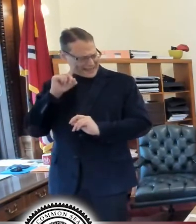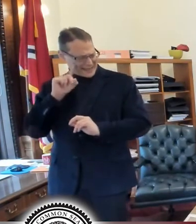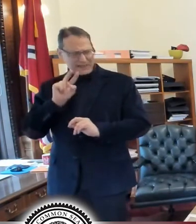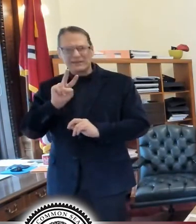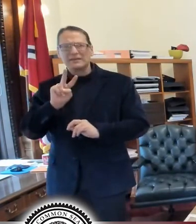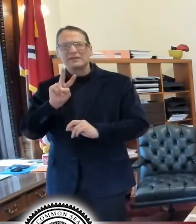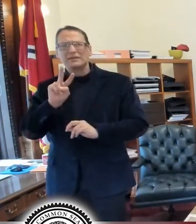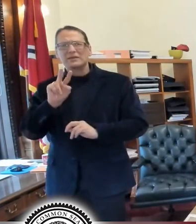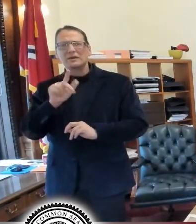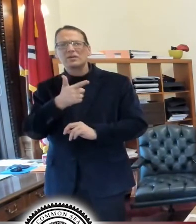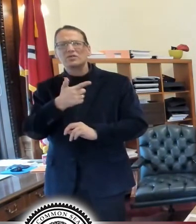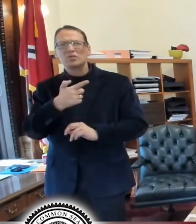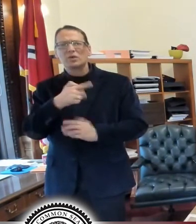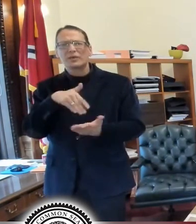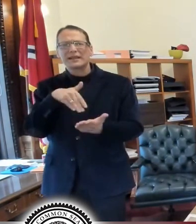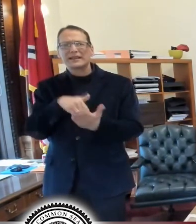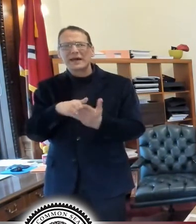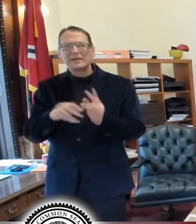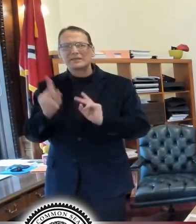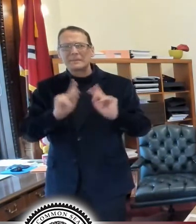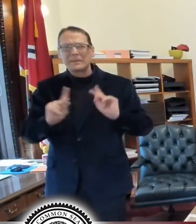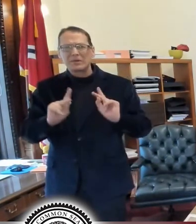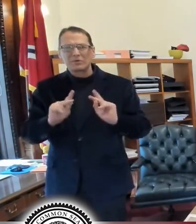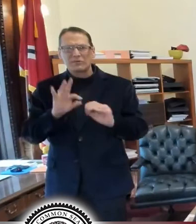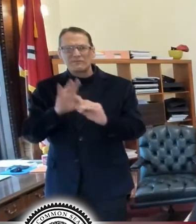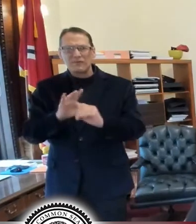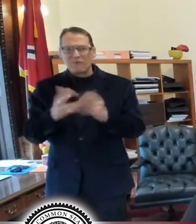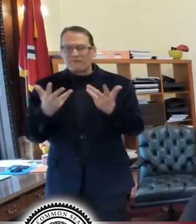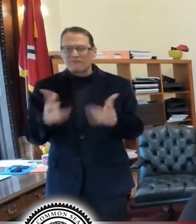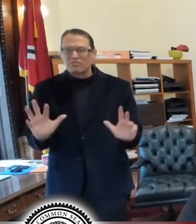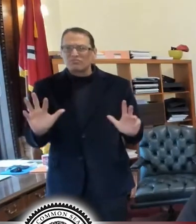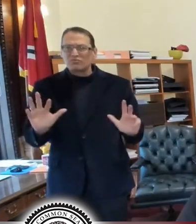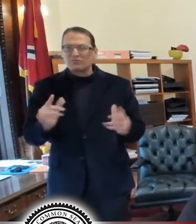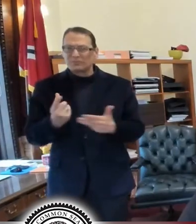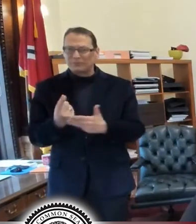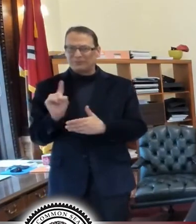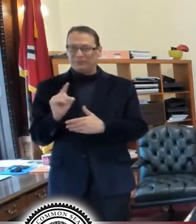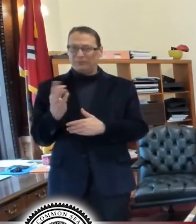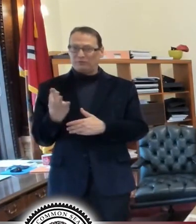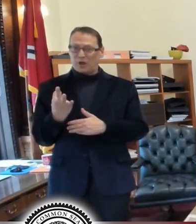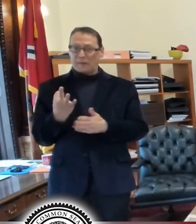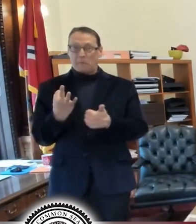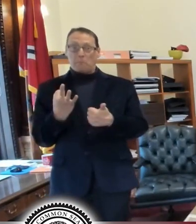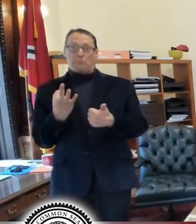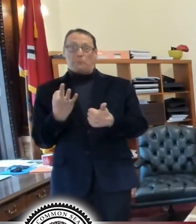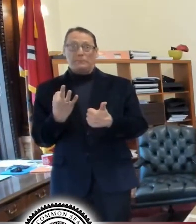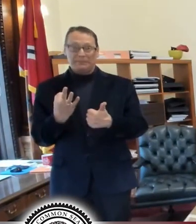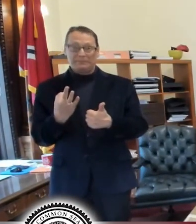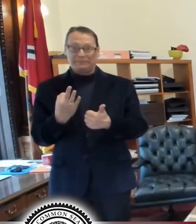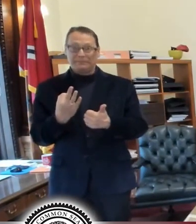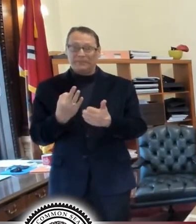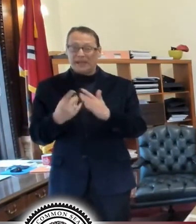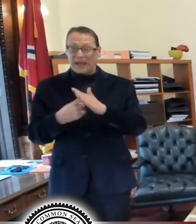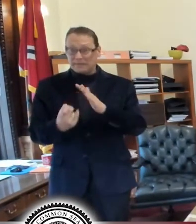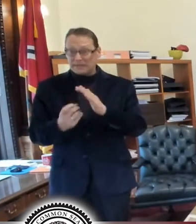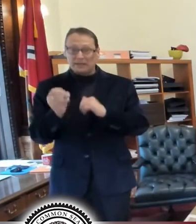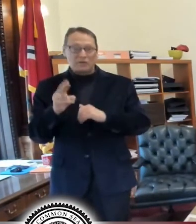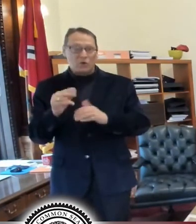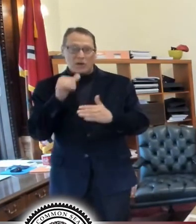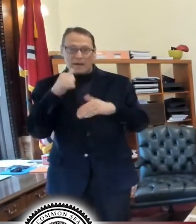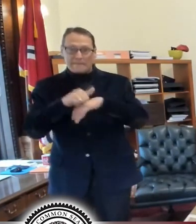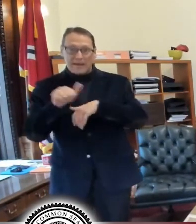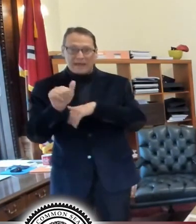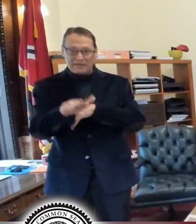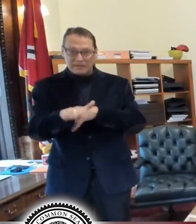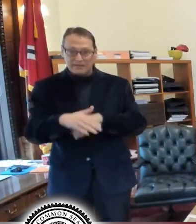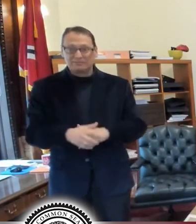,000 people vote in the city of St. Louis, um, either in either absentee or mail-in ballot, most of them